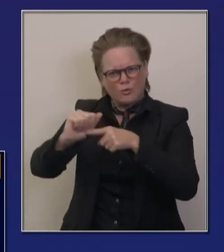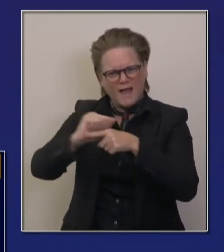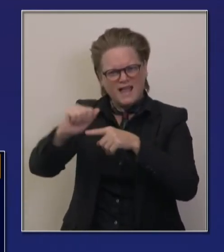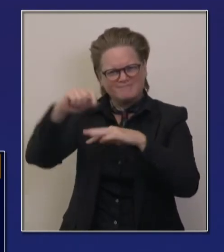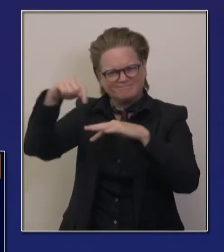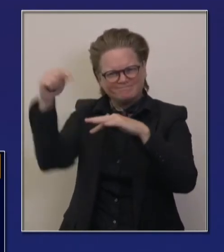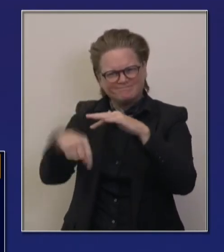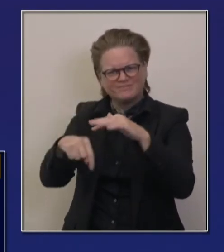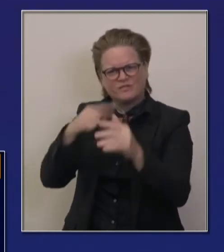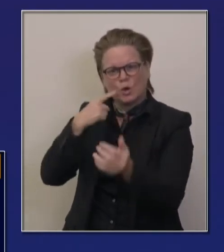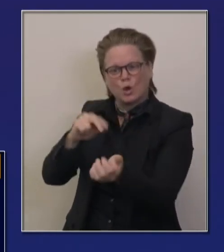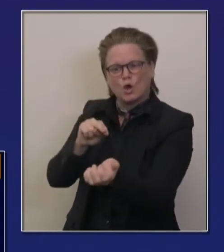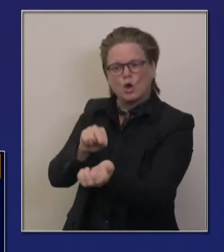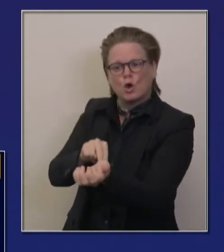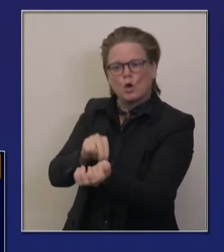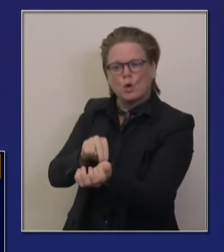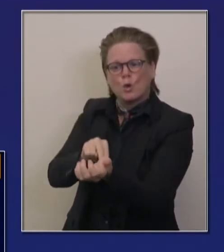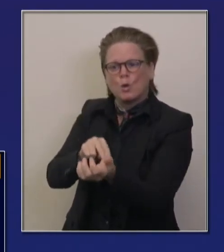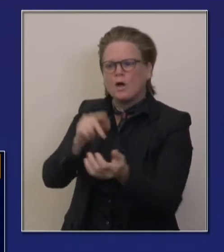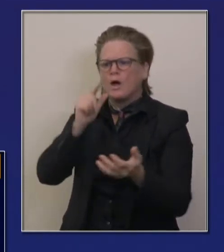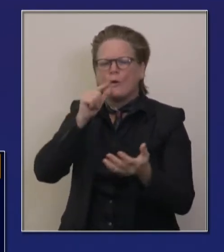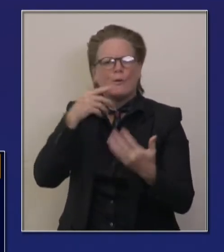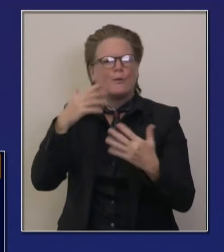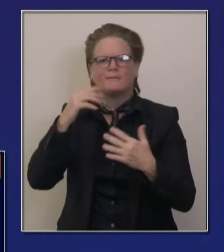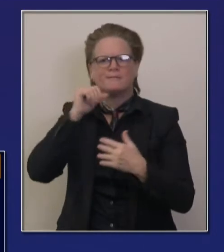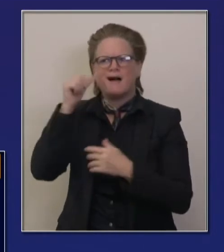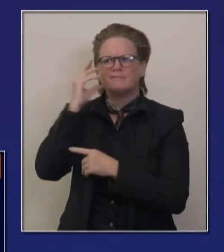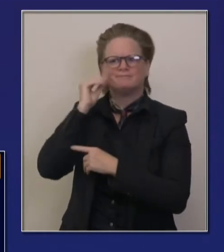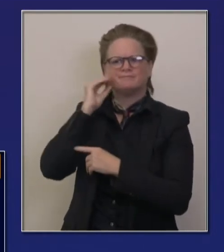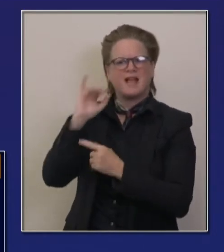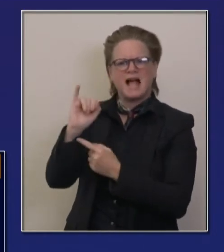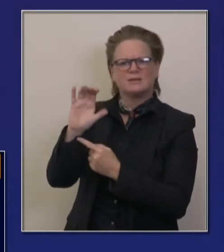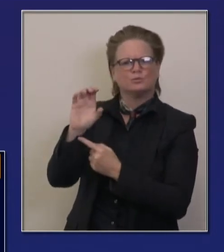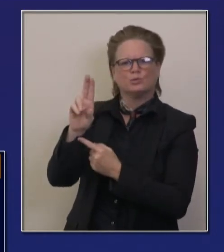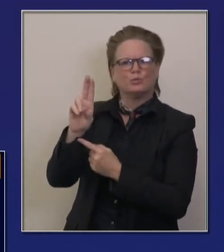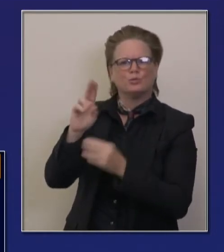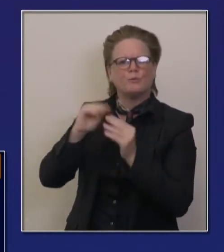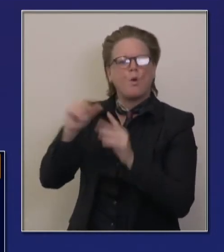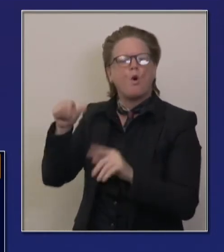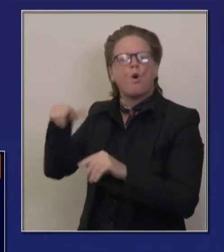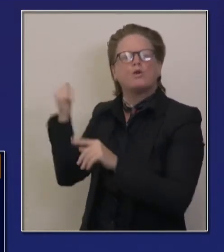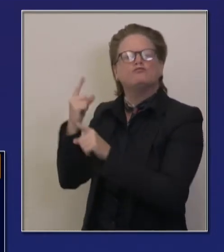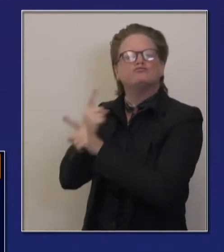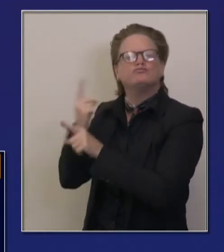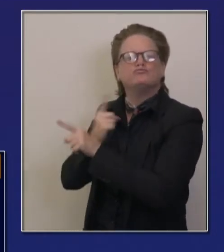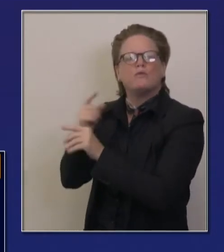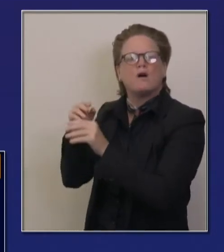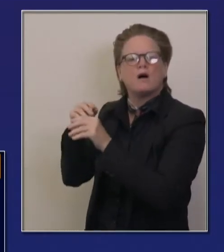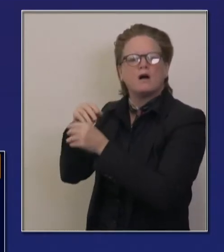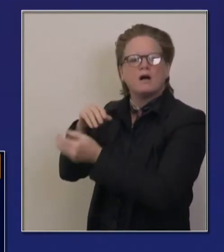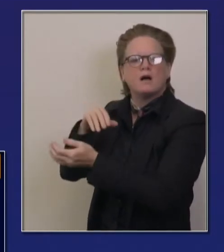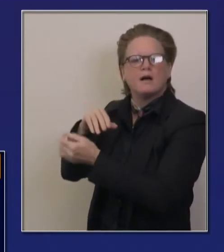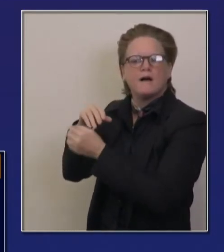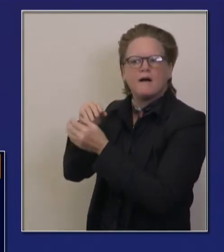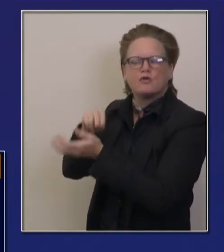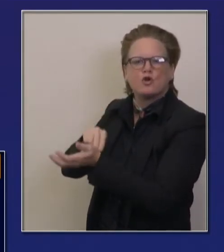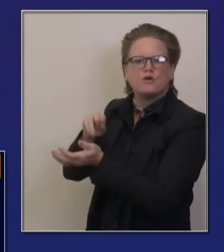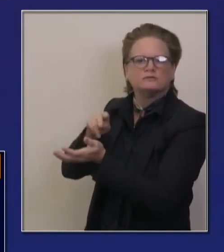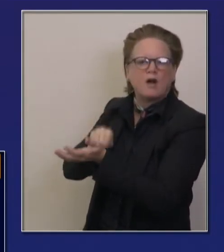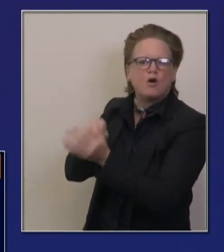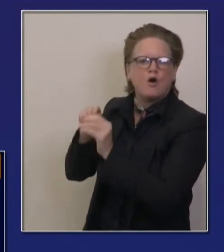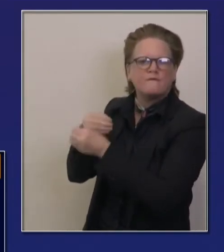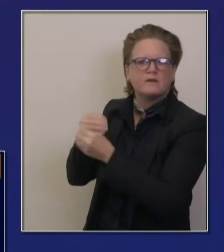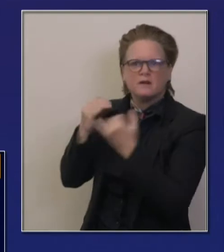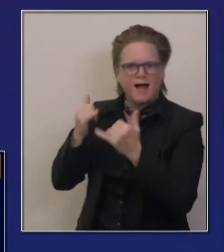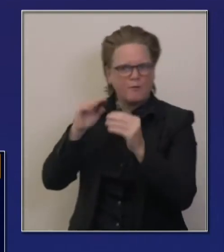up opportunities to bring, uh, nurses into the ICUs to help patients. That's being rolled out immediately as well. And then we've got